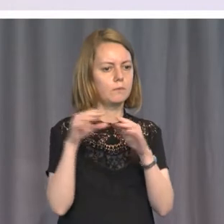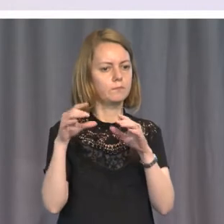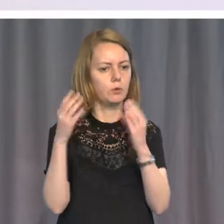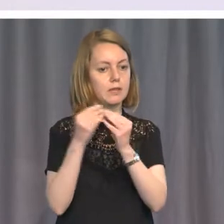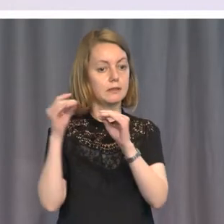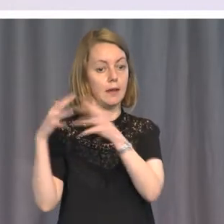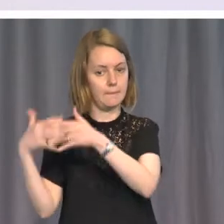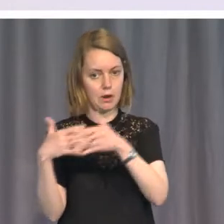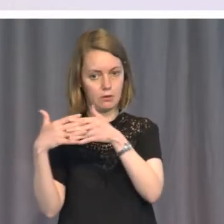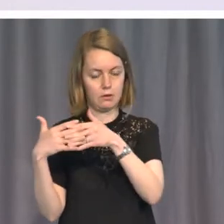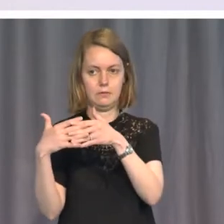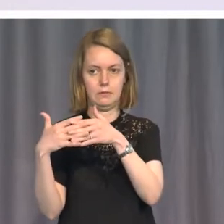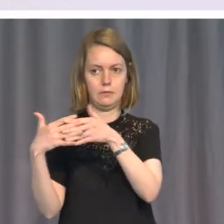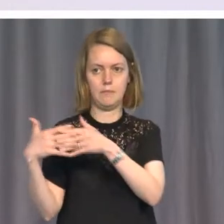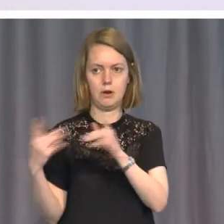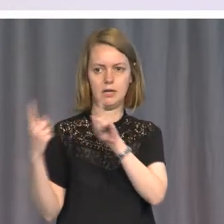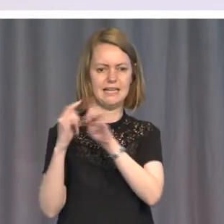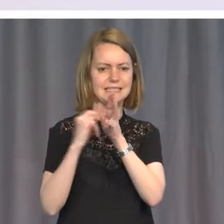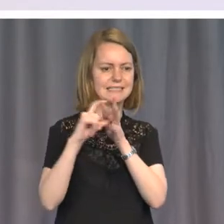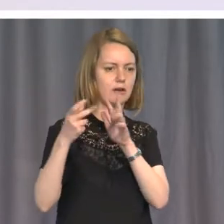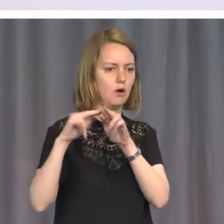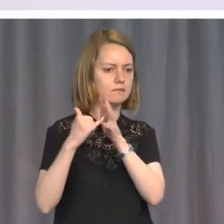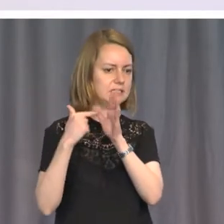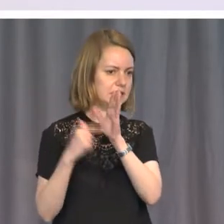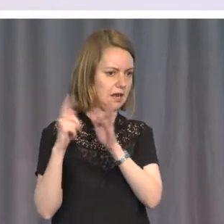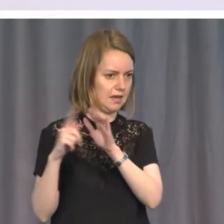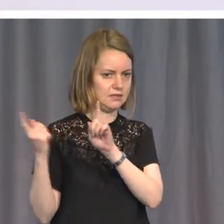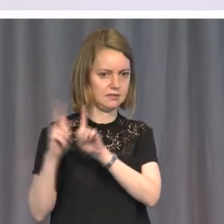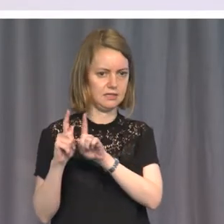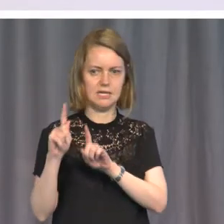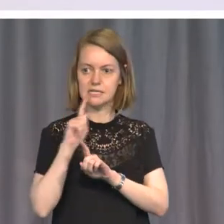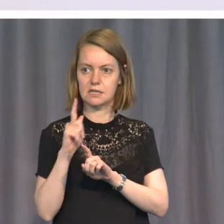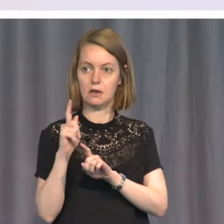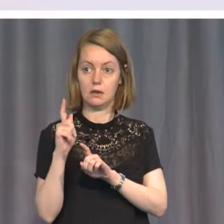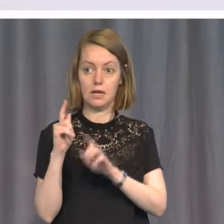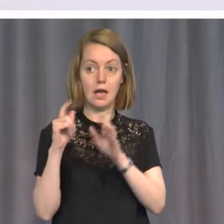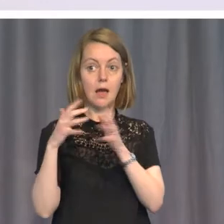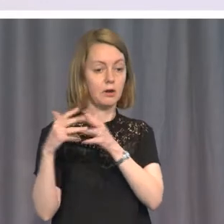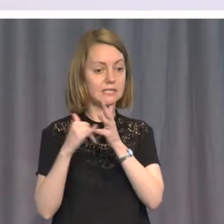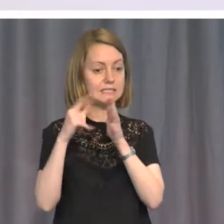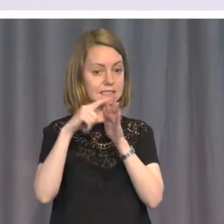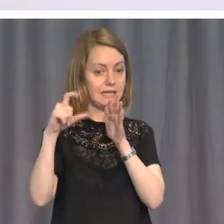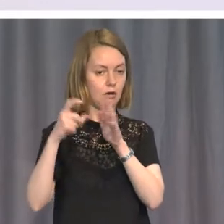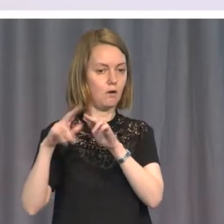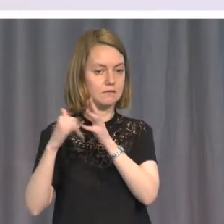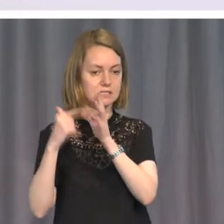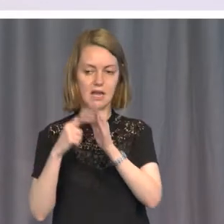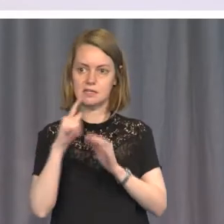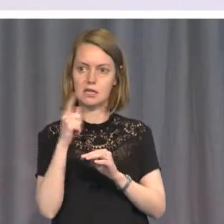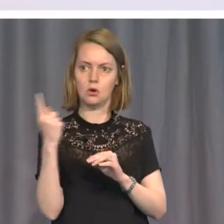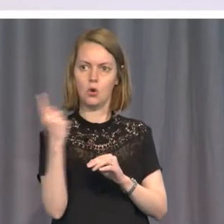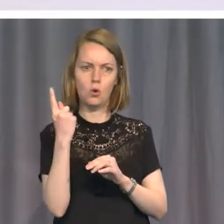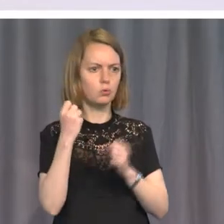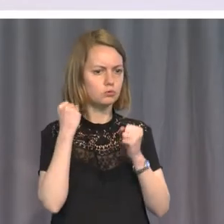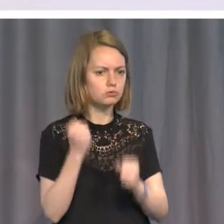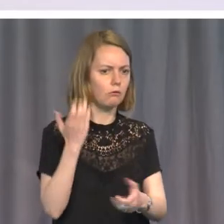of State, Ed Stetanus, said, and I quote, no one has contributed to the United Nations Conference more